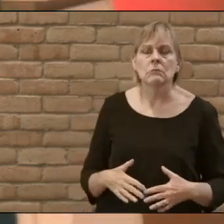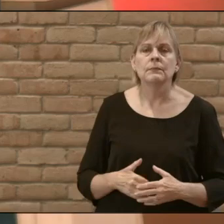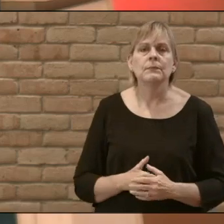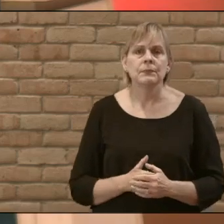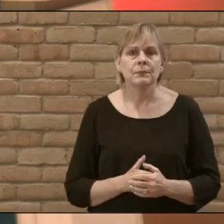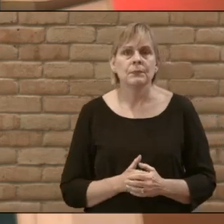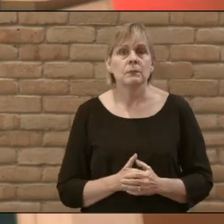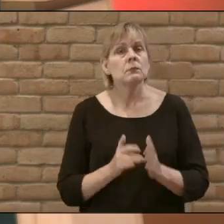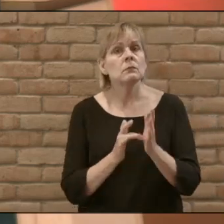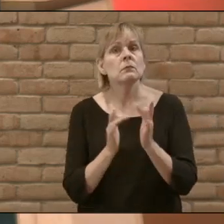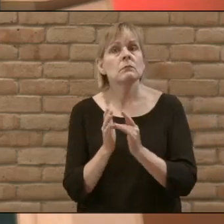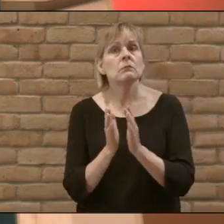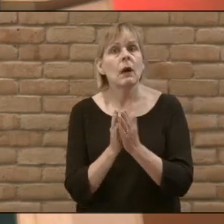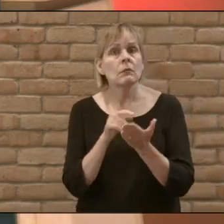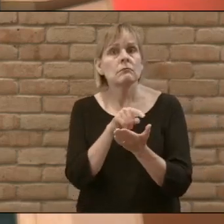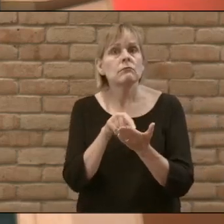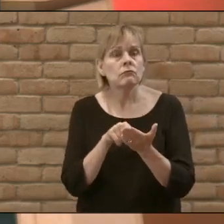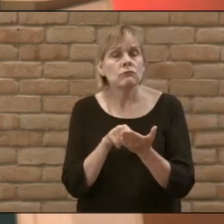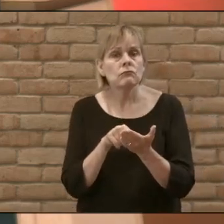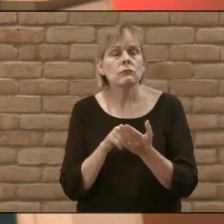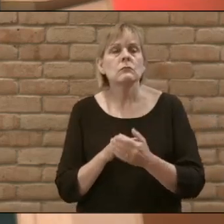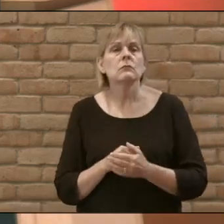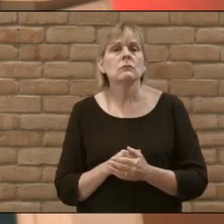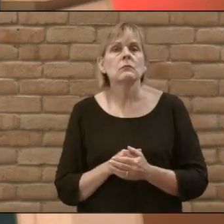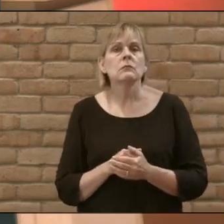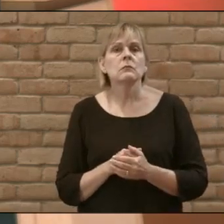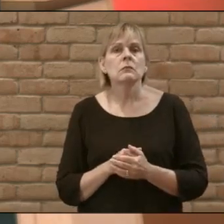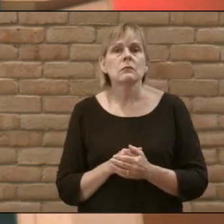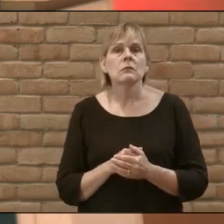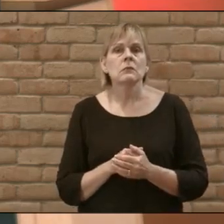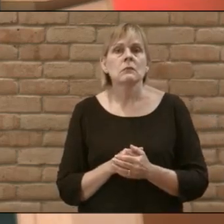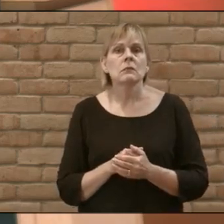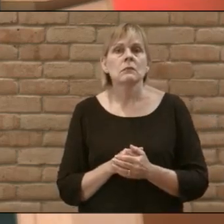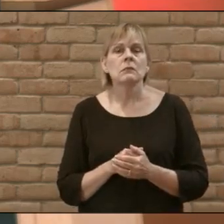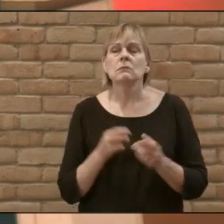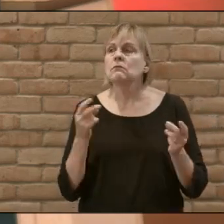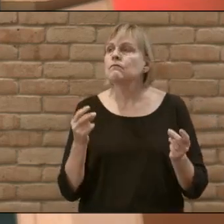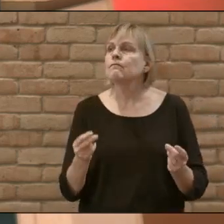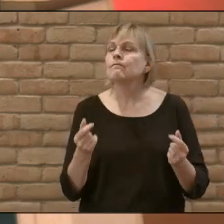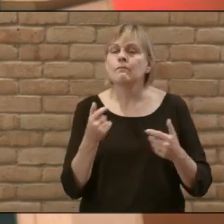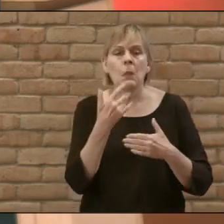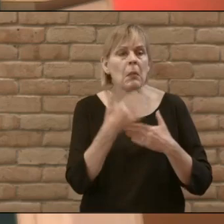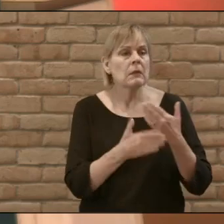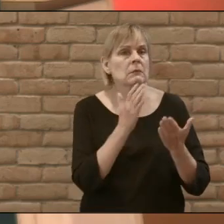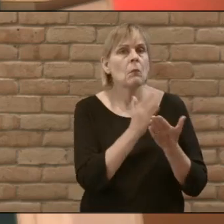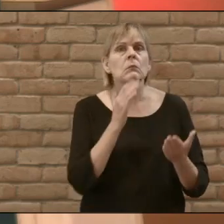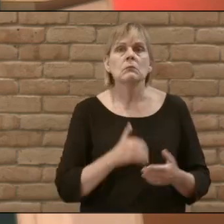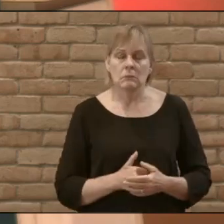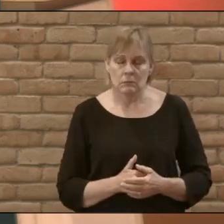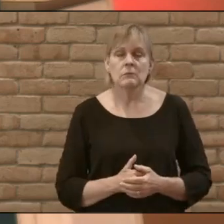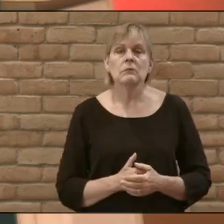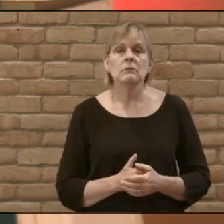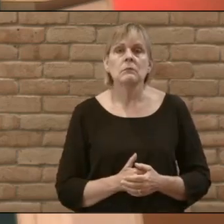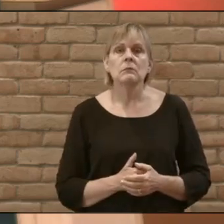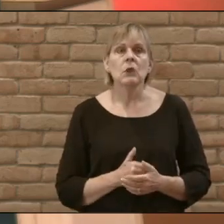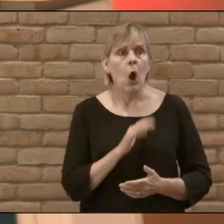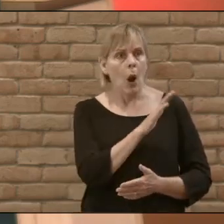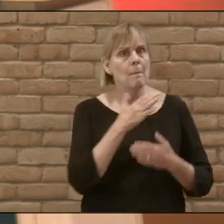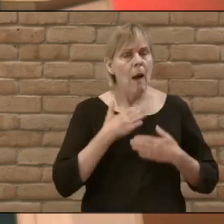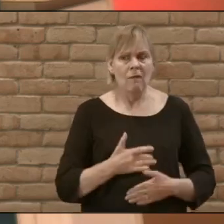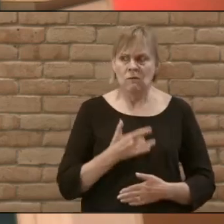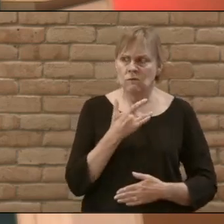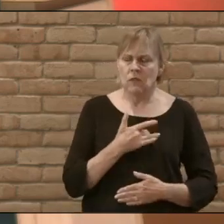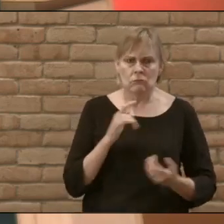And the scripture says immediately the bleeding stopped and she could feel in her body